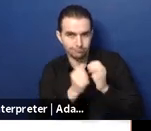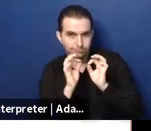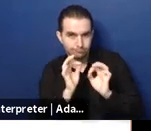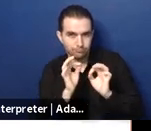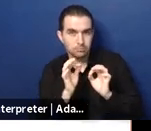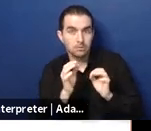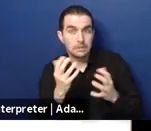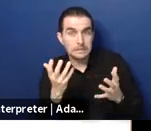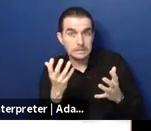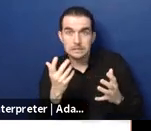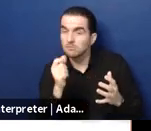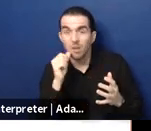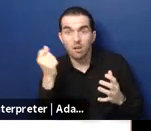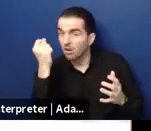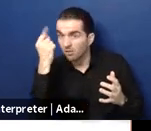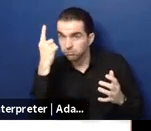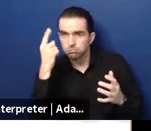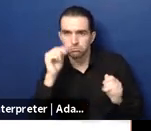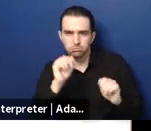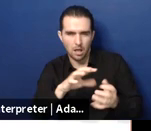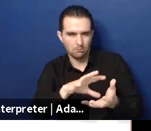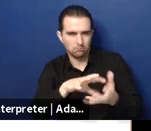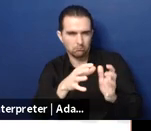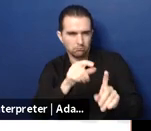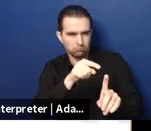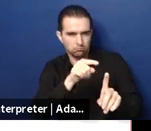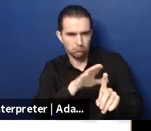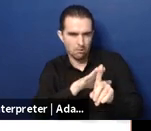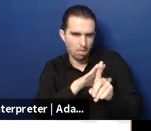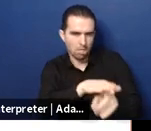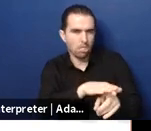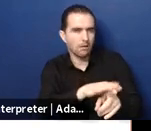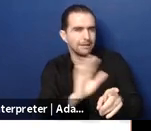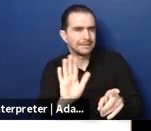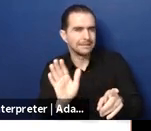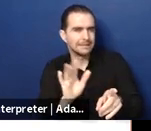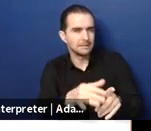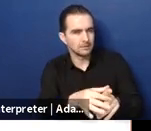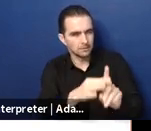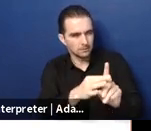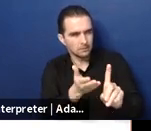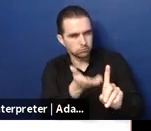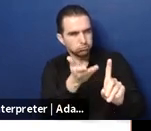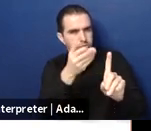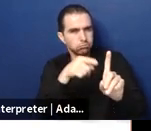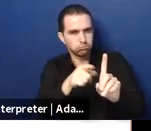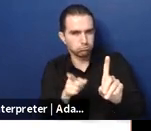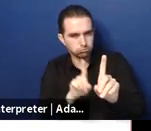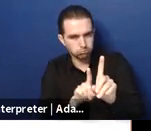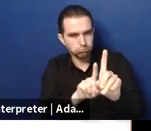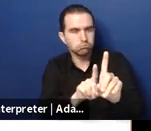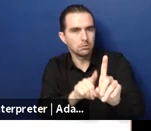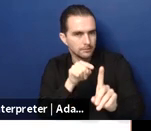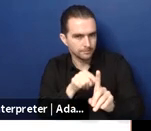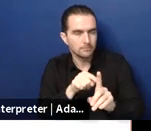be like i previously previously said that a bit too ambitious if not well planned because it means uh